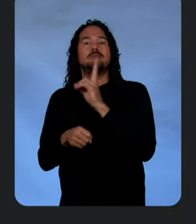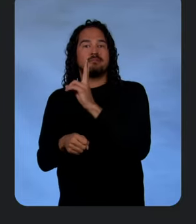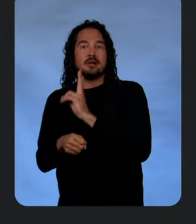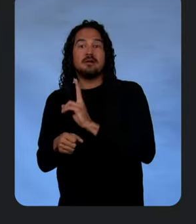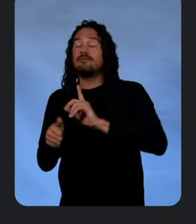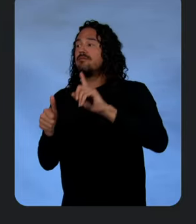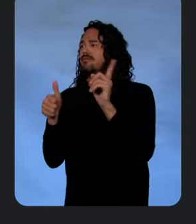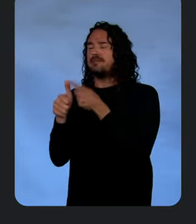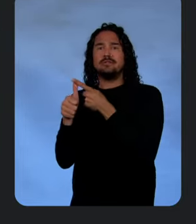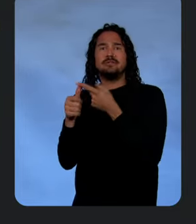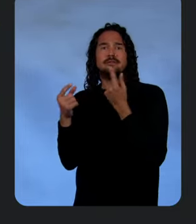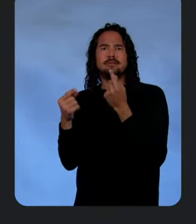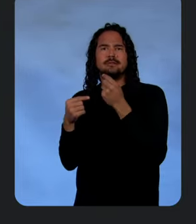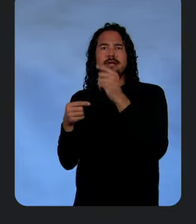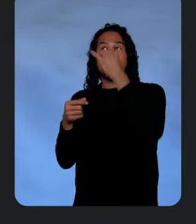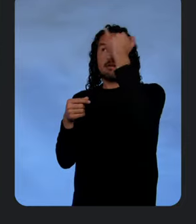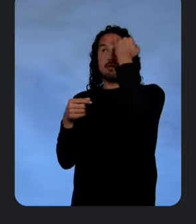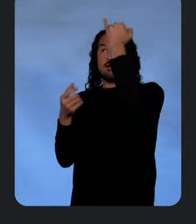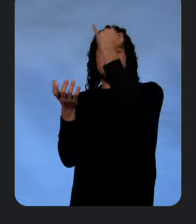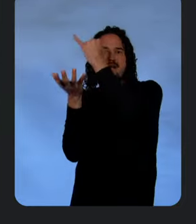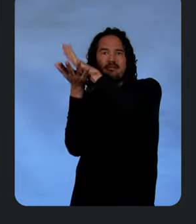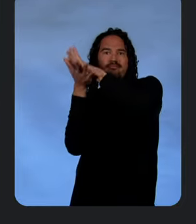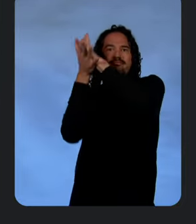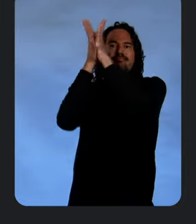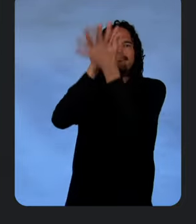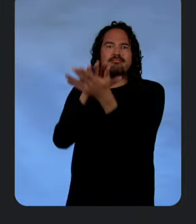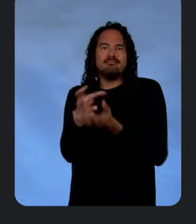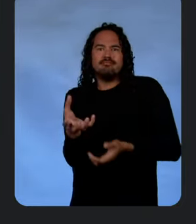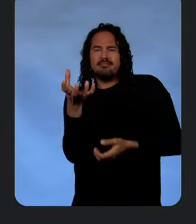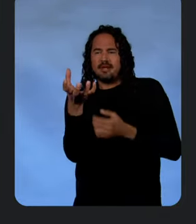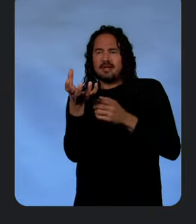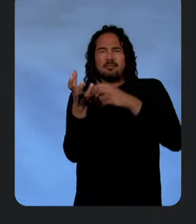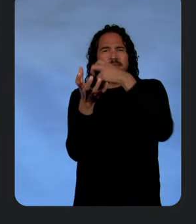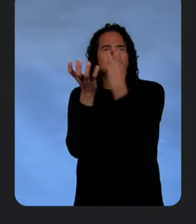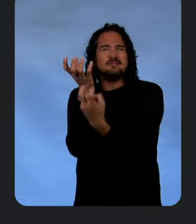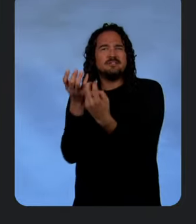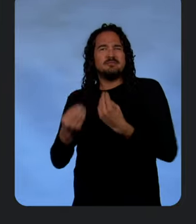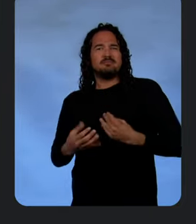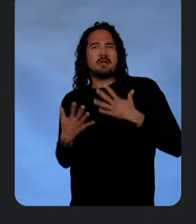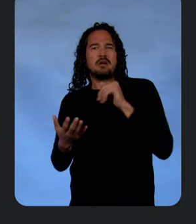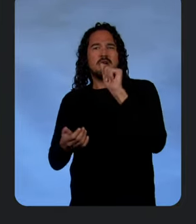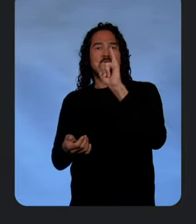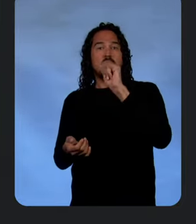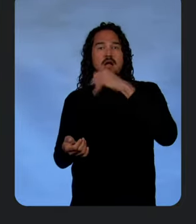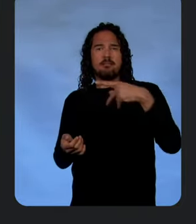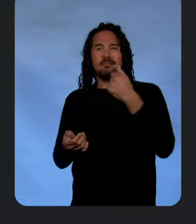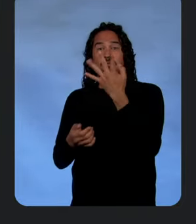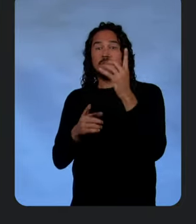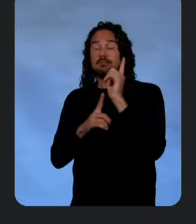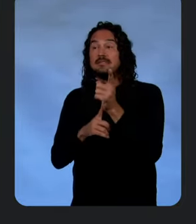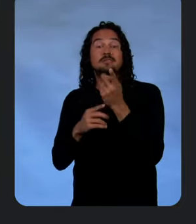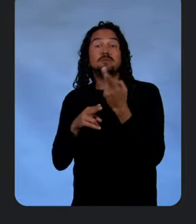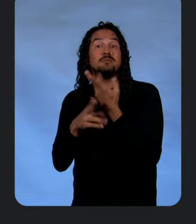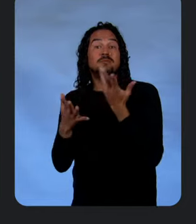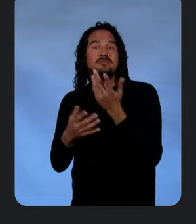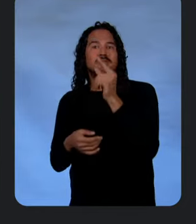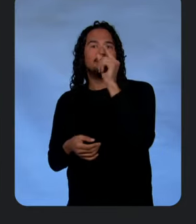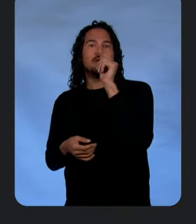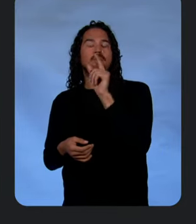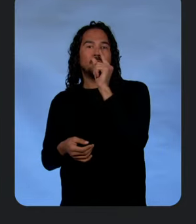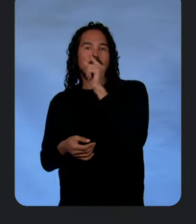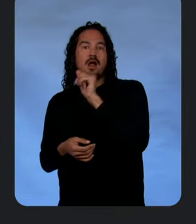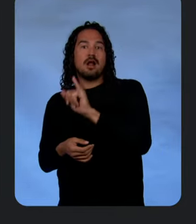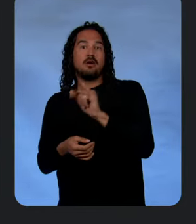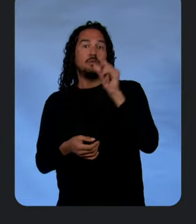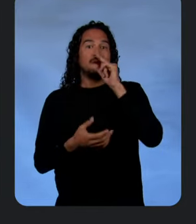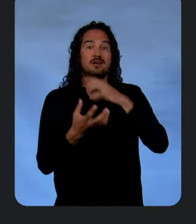idea to an immersive, inspirational AI app in just a few minutes using Google AI and Google Cloud. To help me